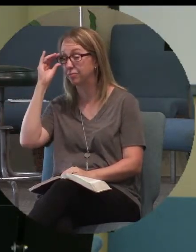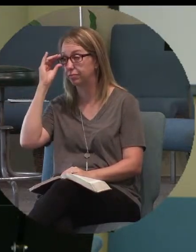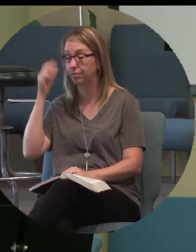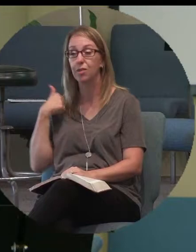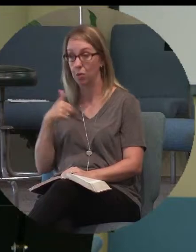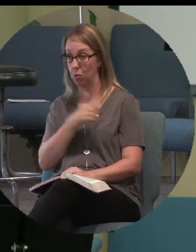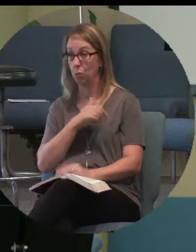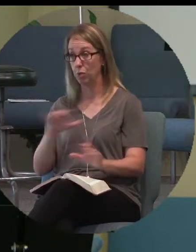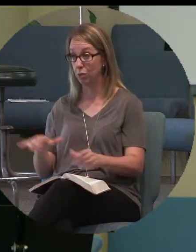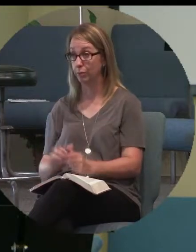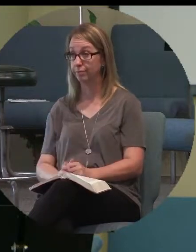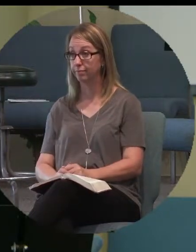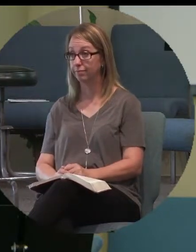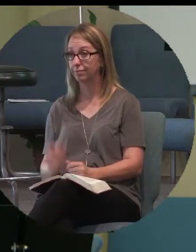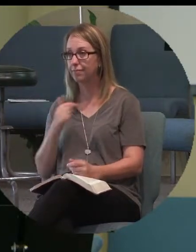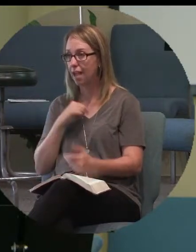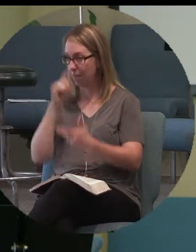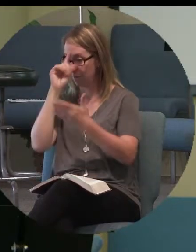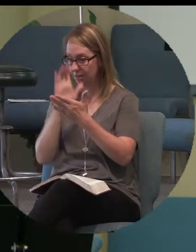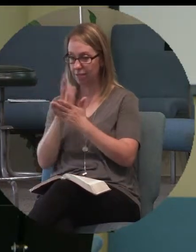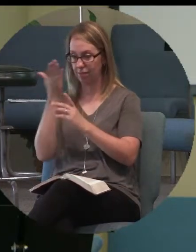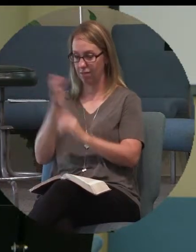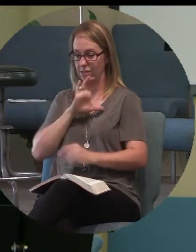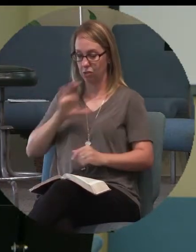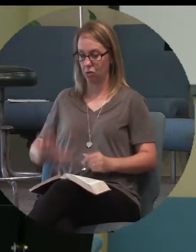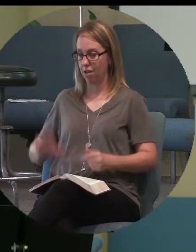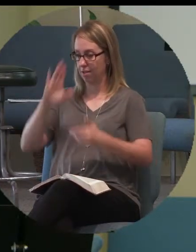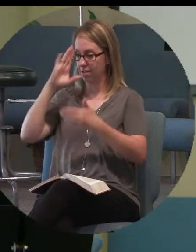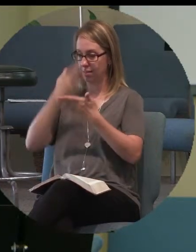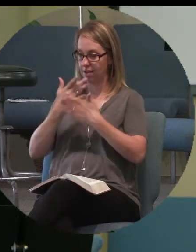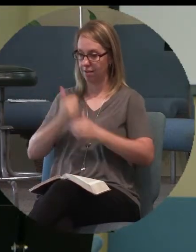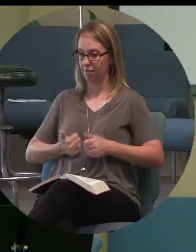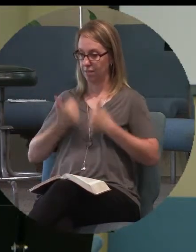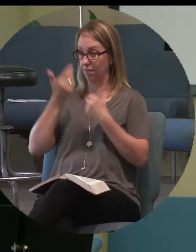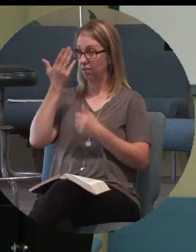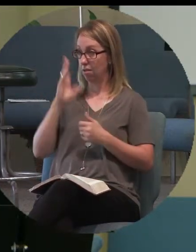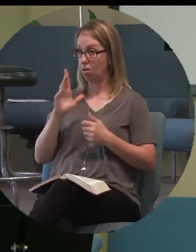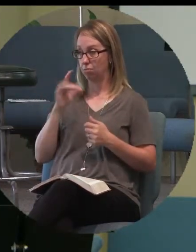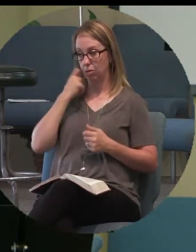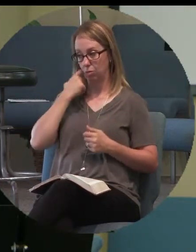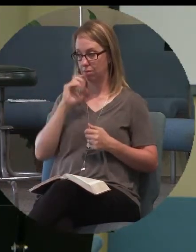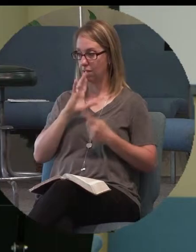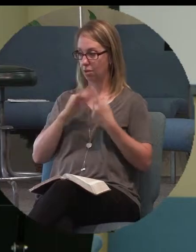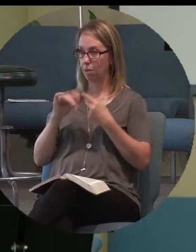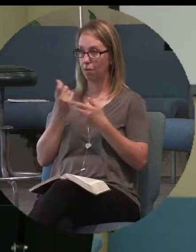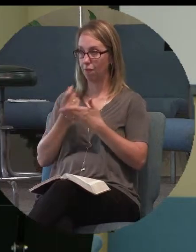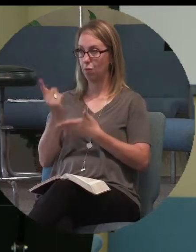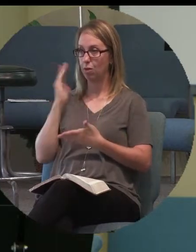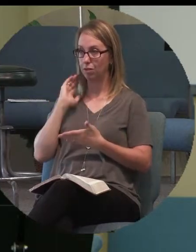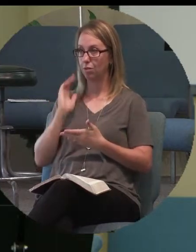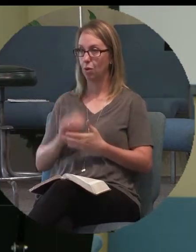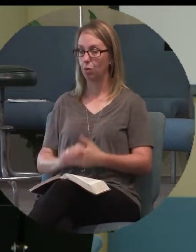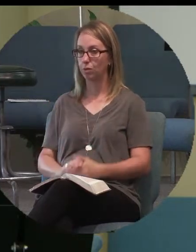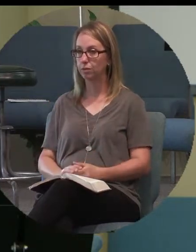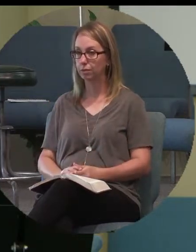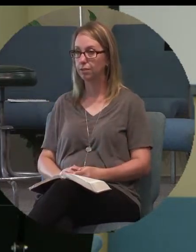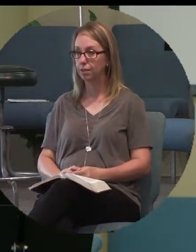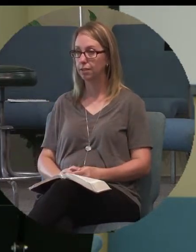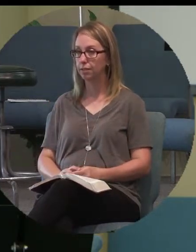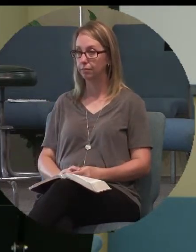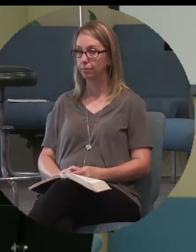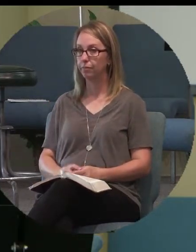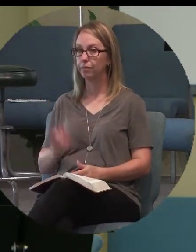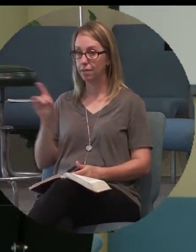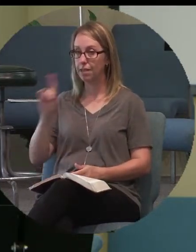all do. I believe he is the Christ, the son of the living God, like we talked about a couple weeks ago. that he